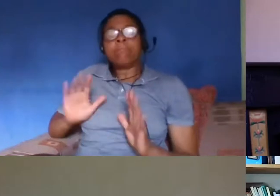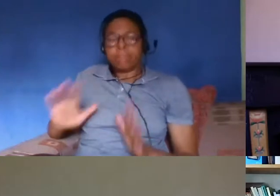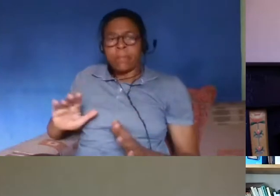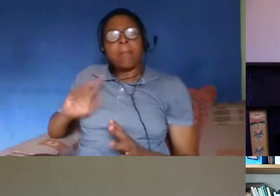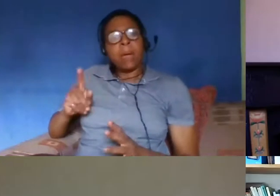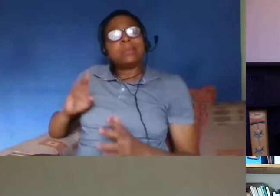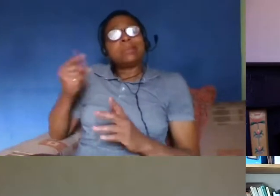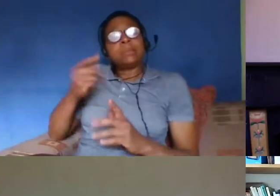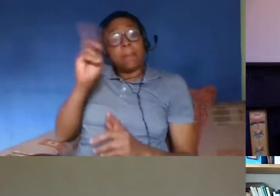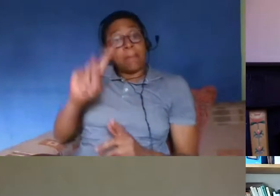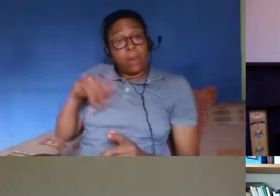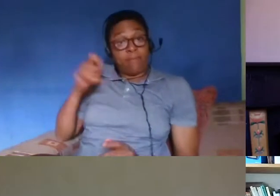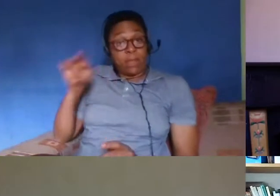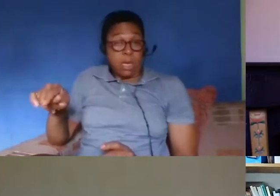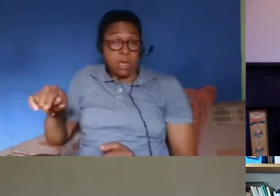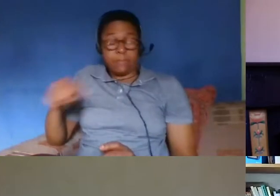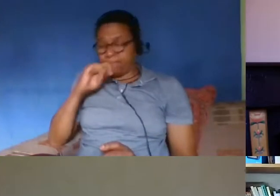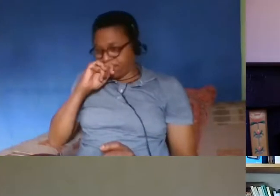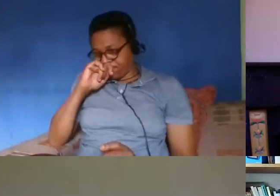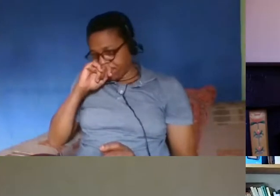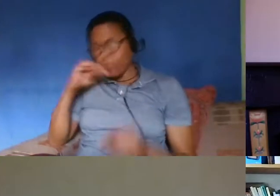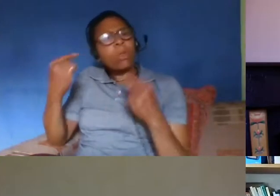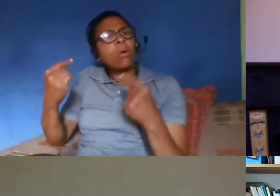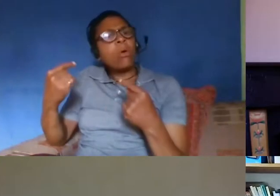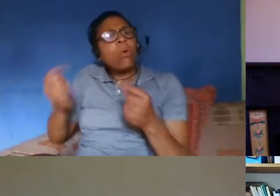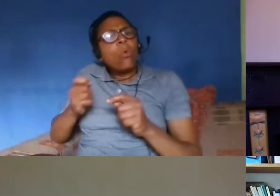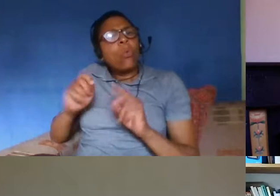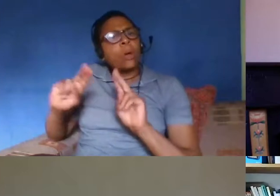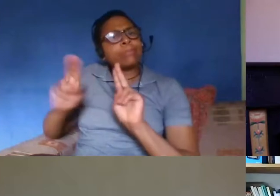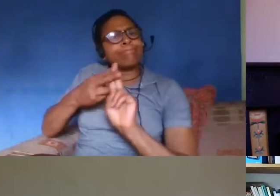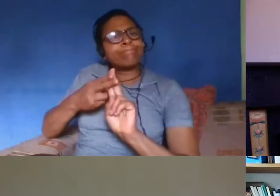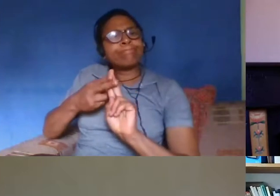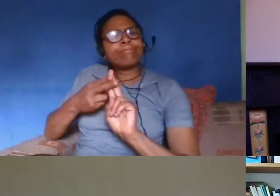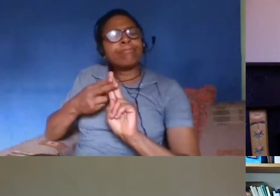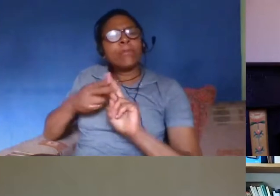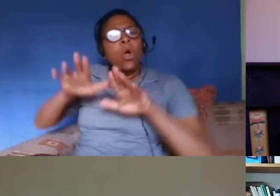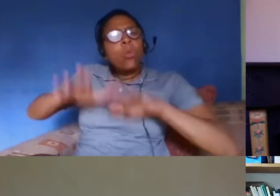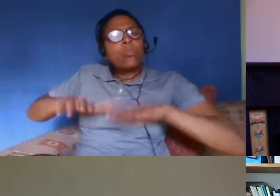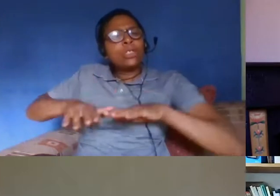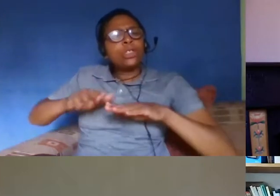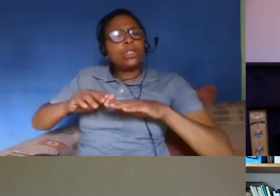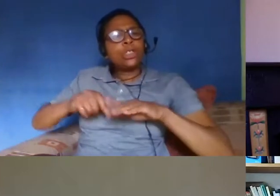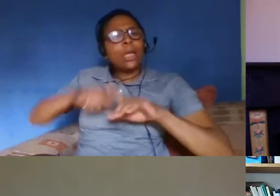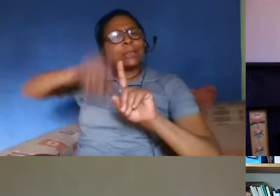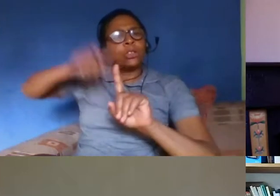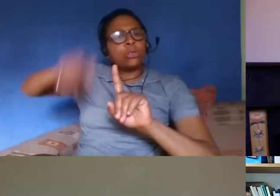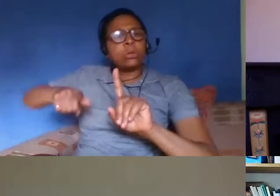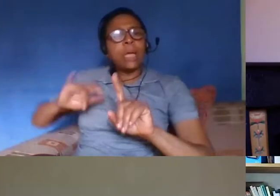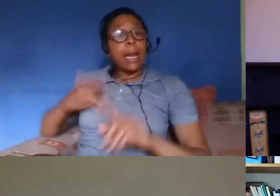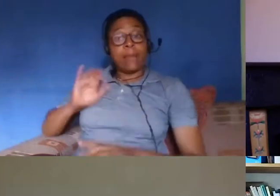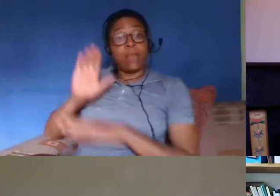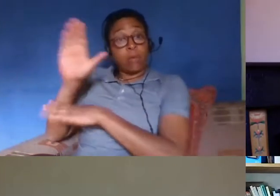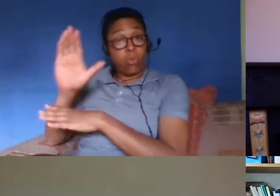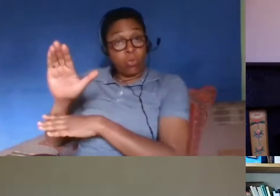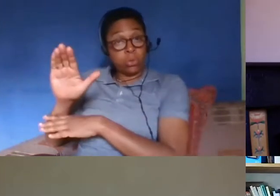british nationality um and it's a fixed group it's a it's not a nationality that you can now acquire or anybody